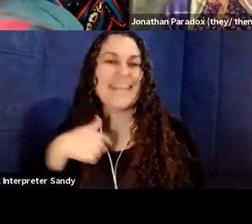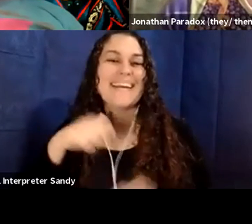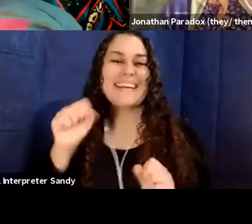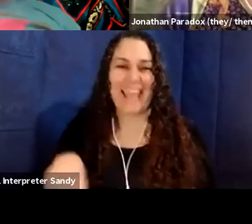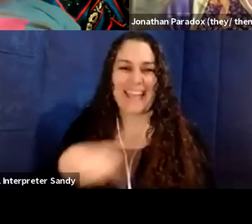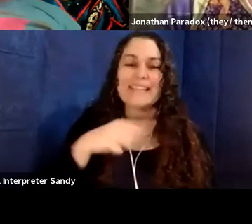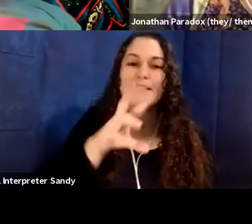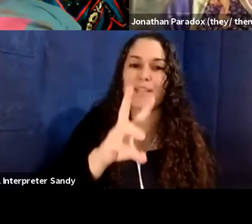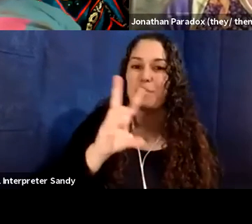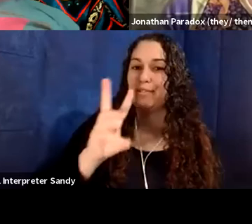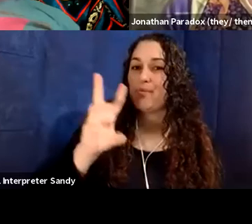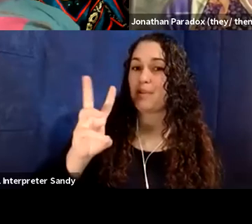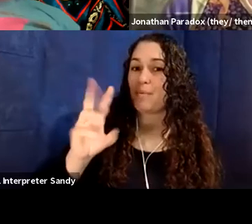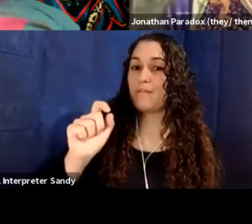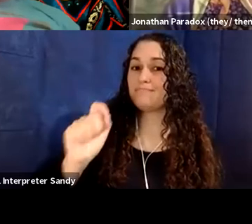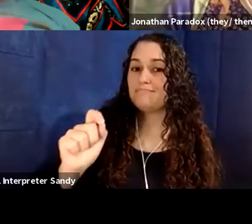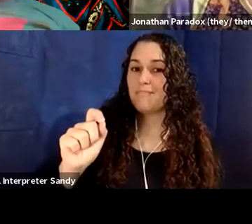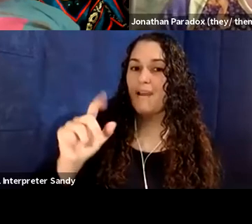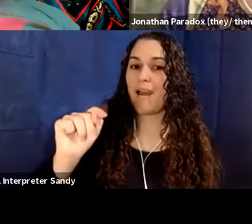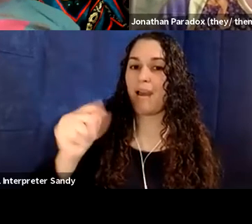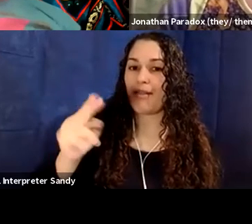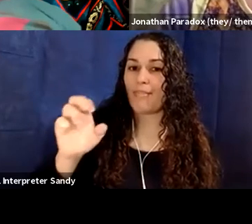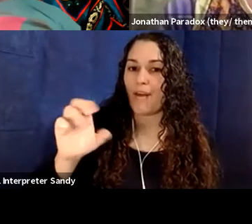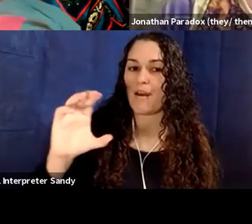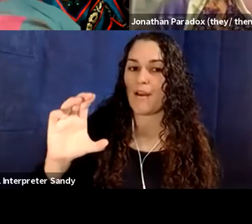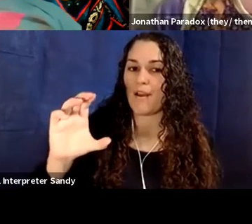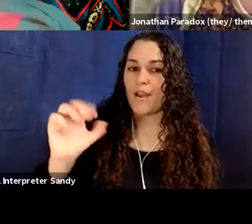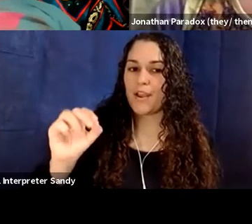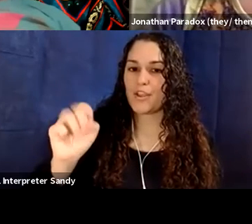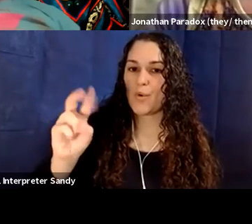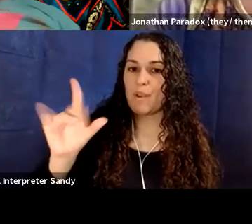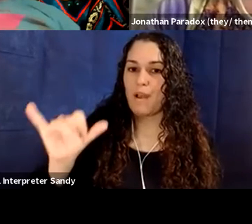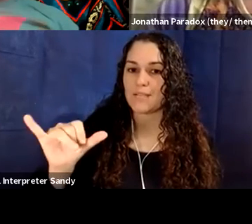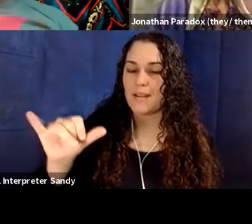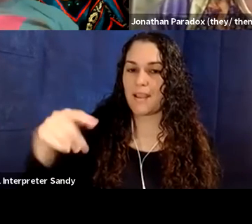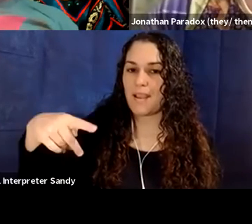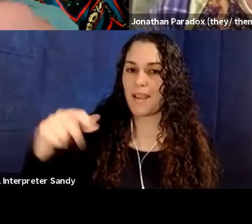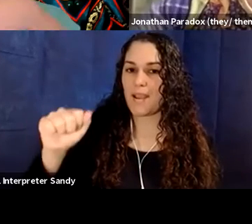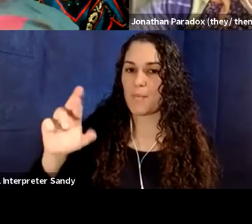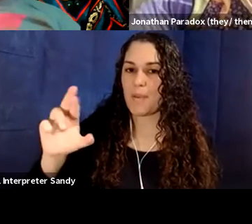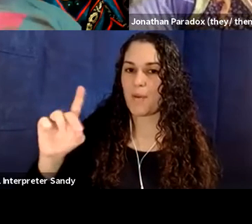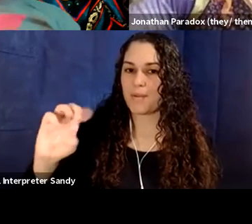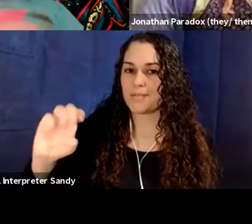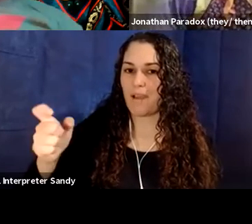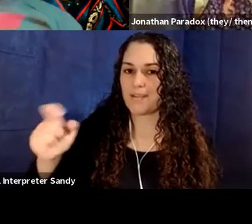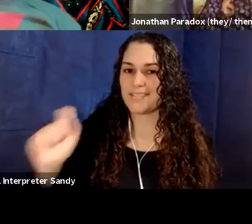.thecuriosityparadox.com. Um, thank you everyone.